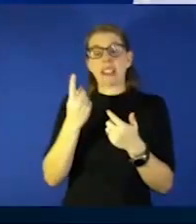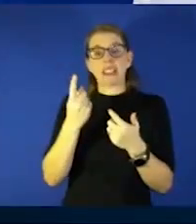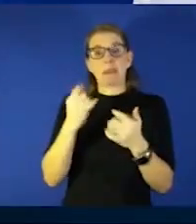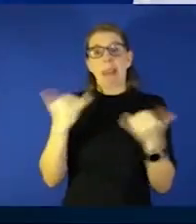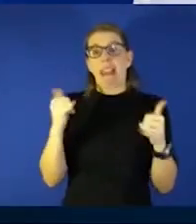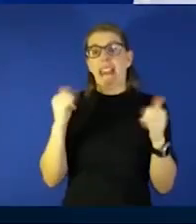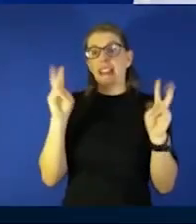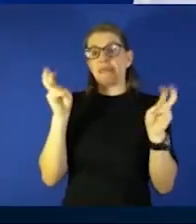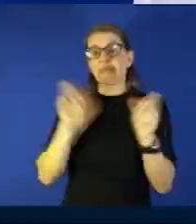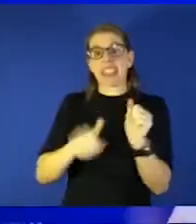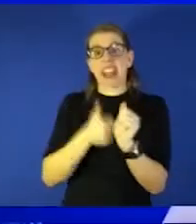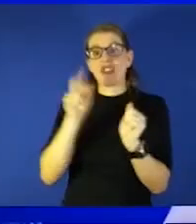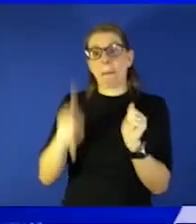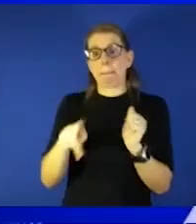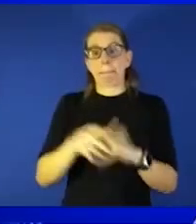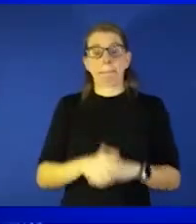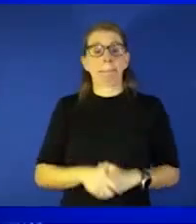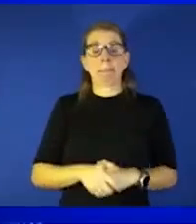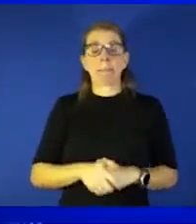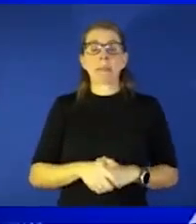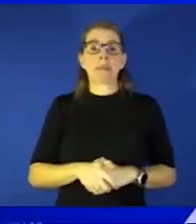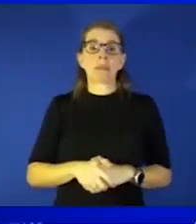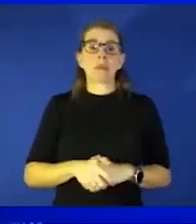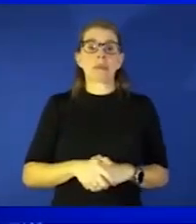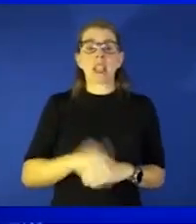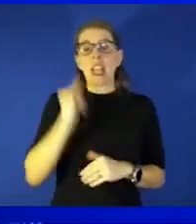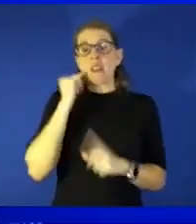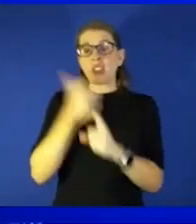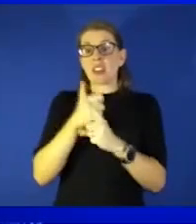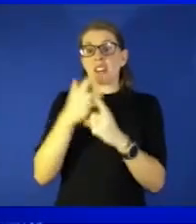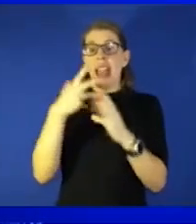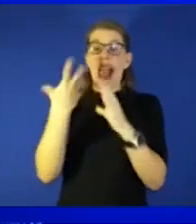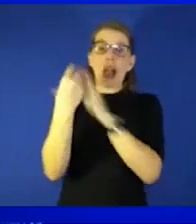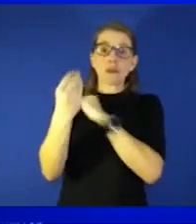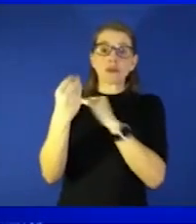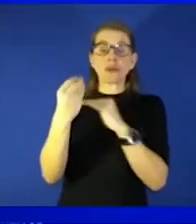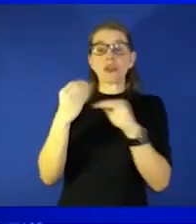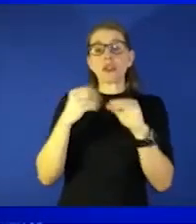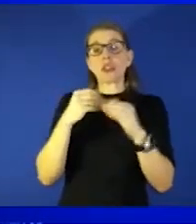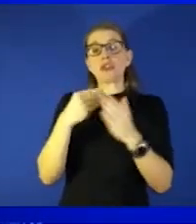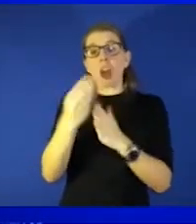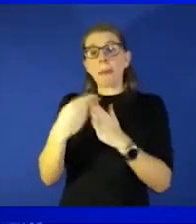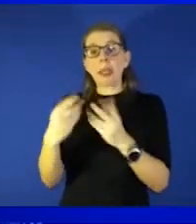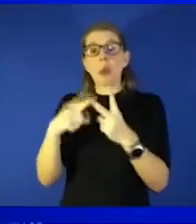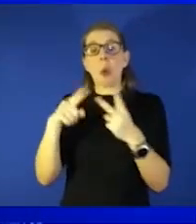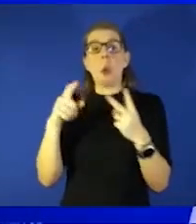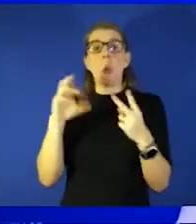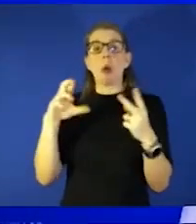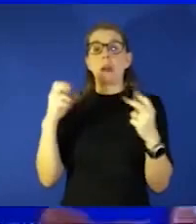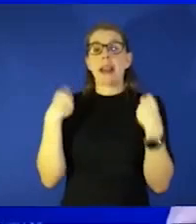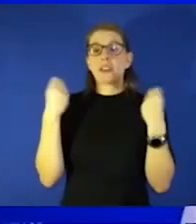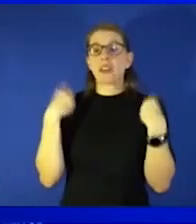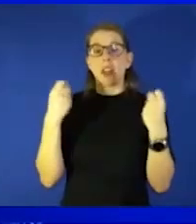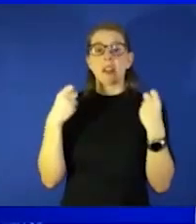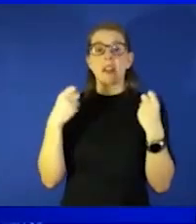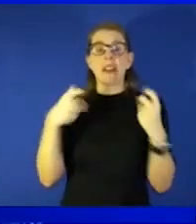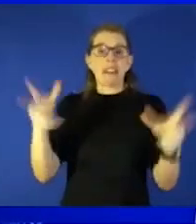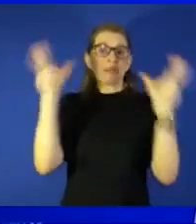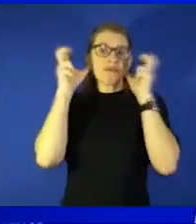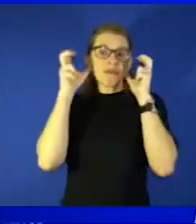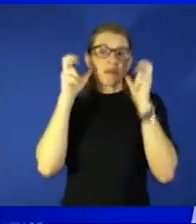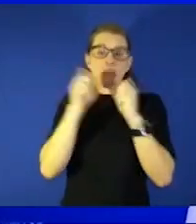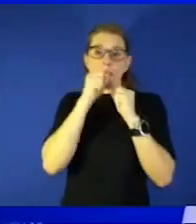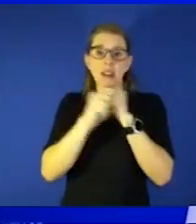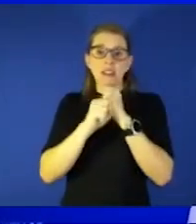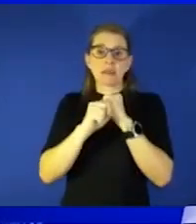kind of encourage anybody if you're out doing some shopping or out trying to get some exercise you know go to go to those podcasts this week in virology was Paul Offit who was